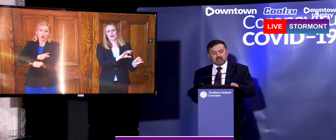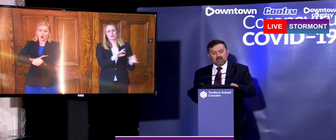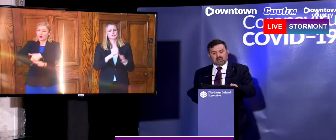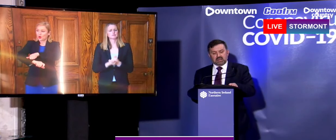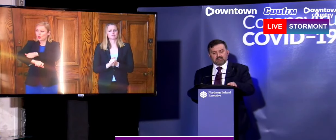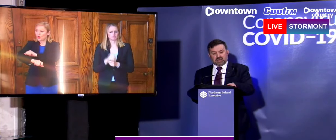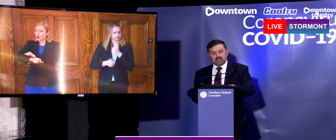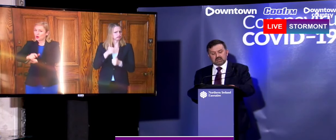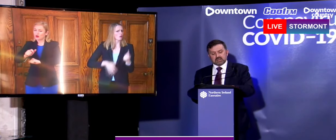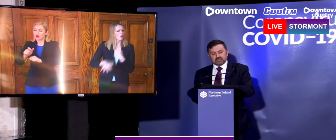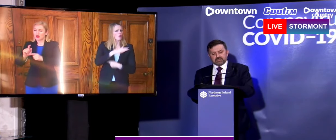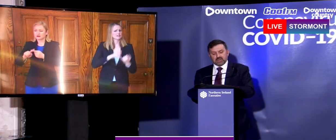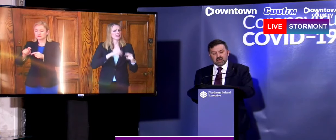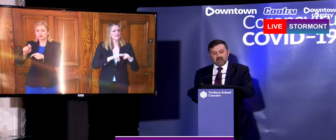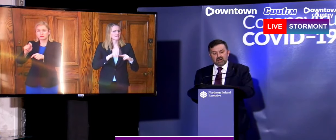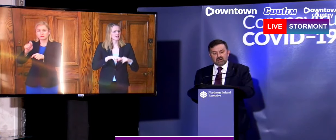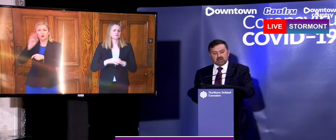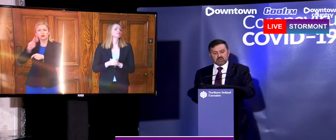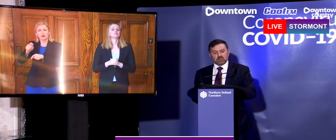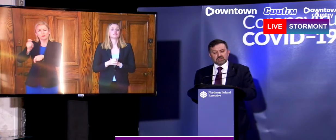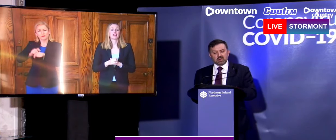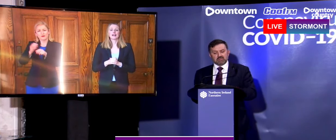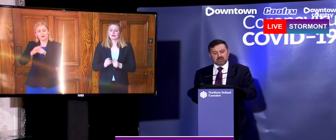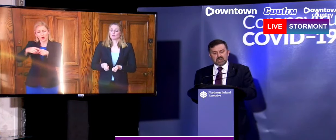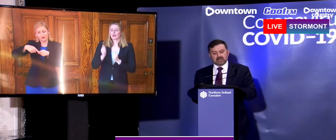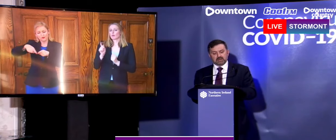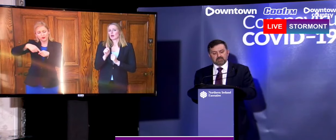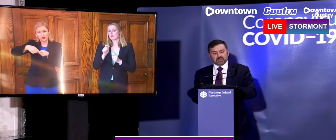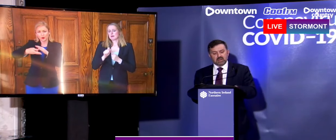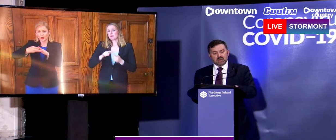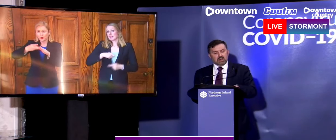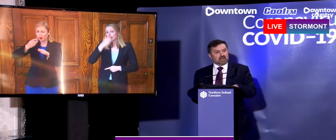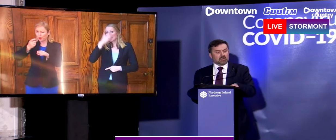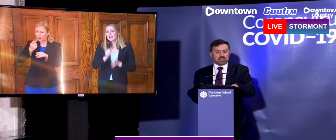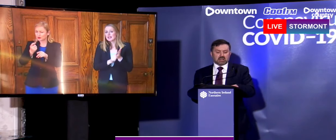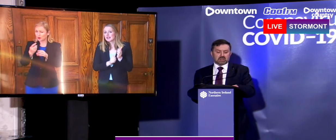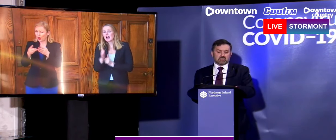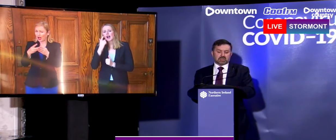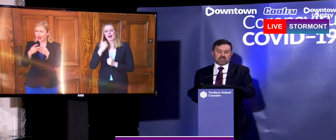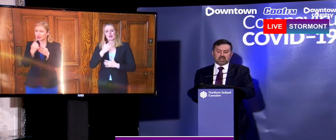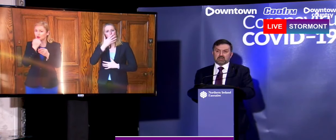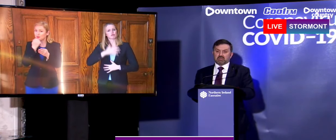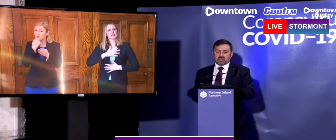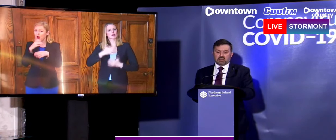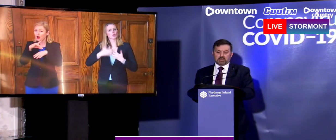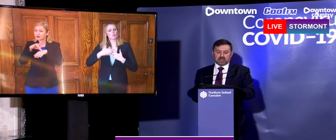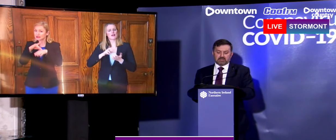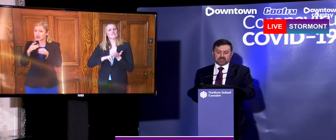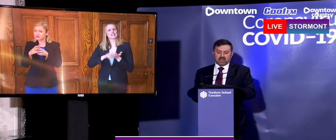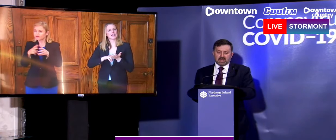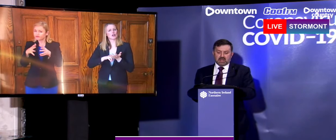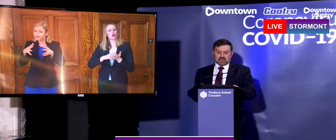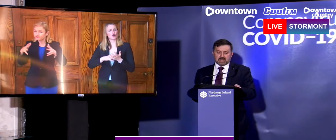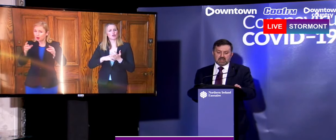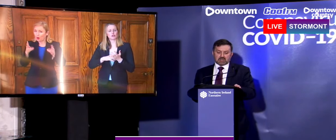PPE and indeed ventilators are as always top of our agenda and they want to take this opportunity to provide an update.